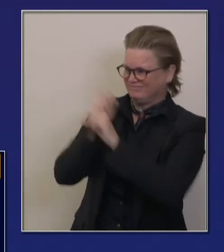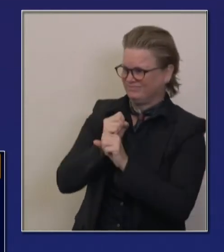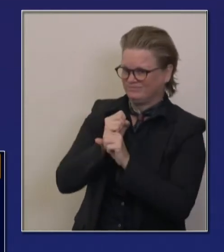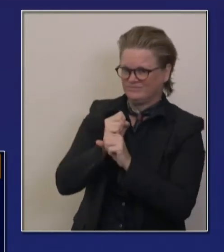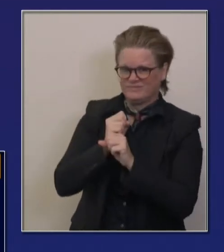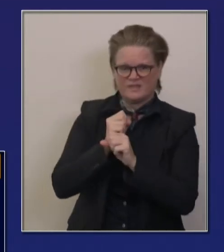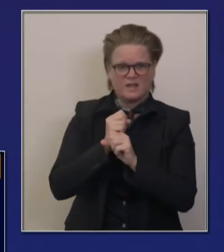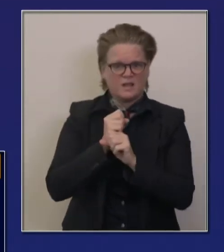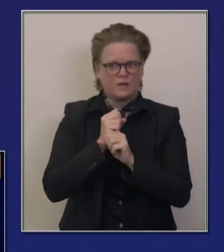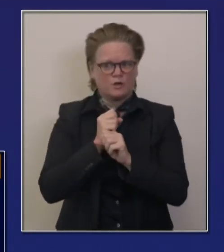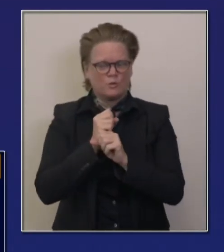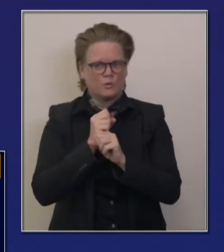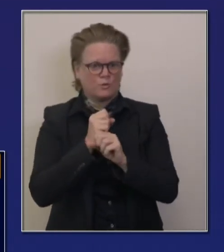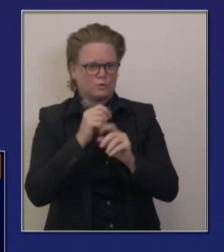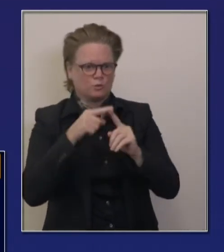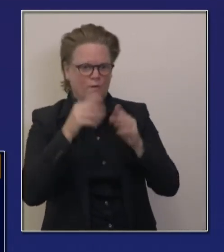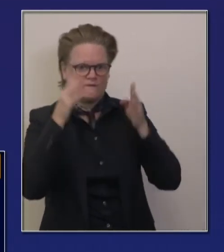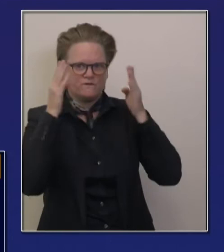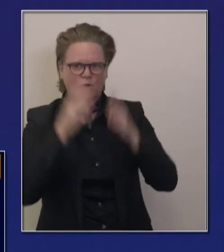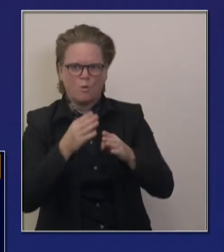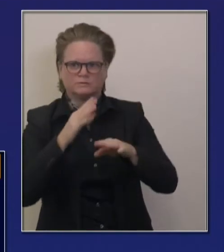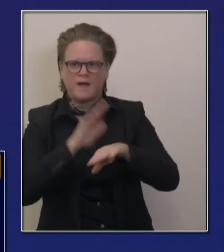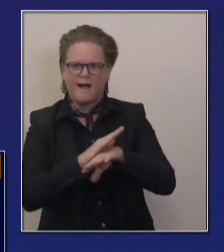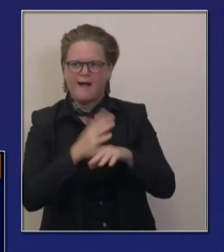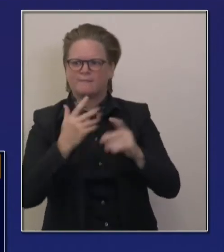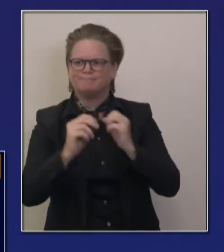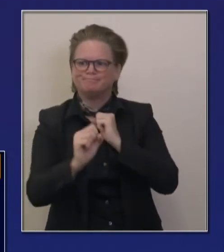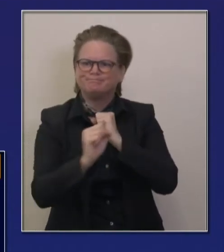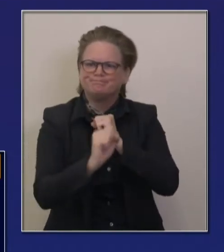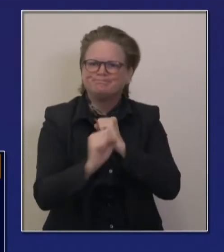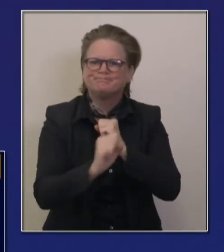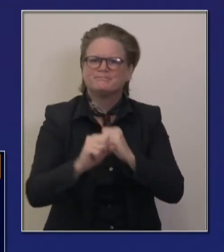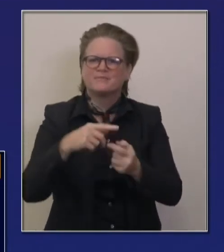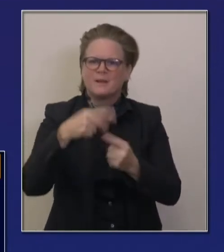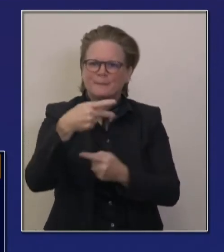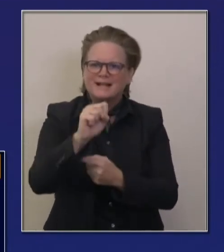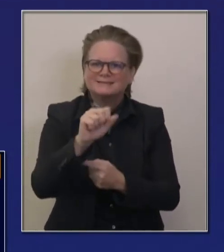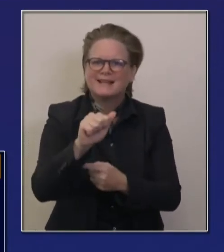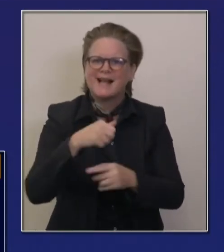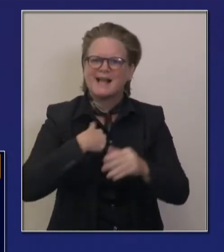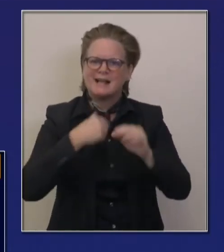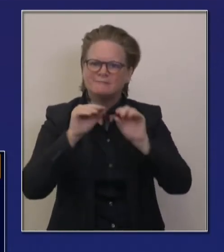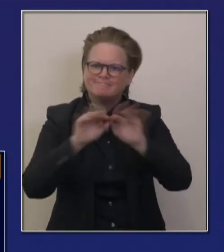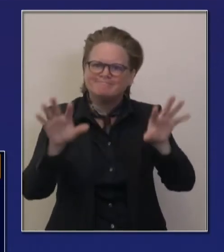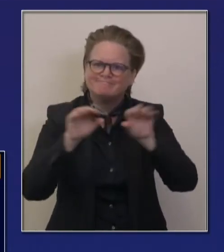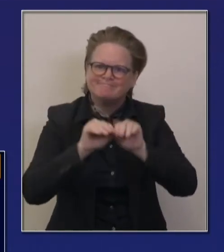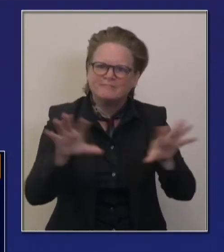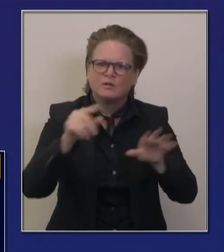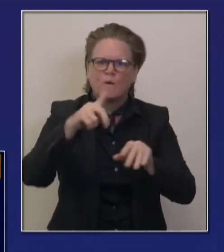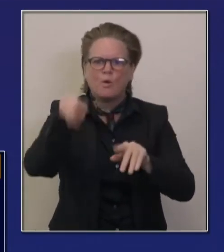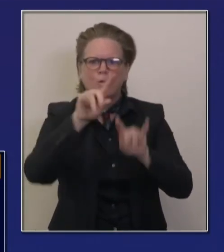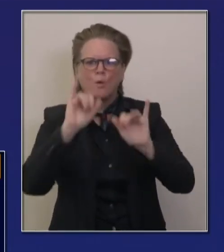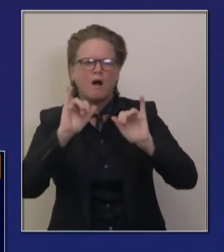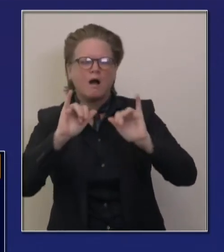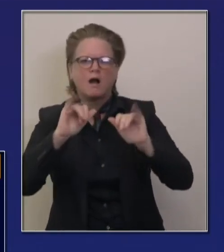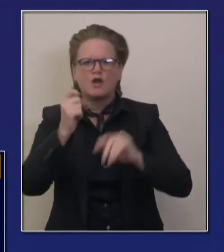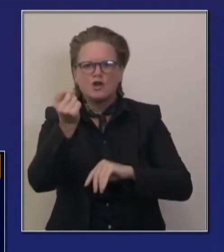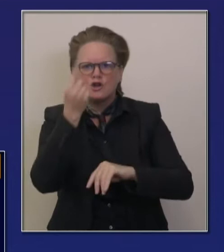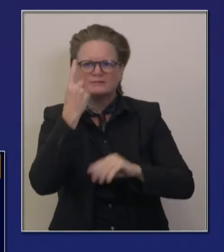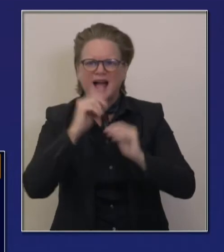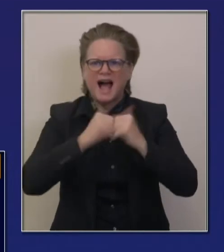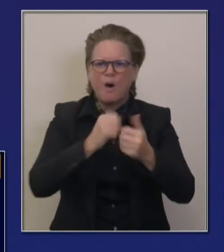$80 million. You're going to start seeing these billboards. Over a thousand of these billboards are going up. You may have seen some of these already.